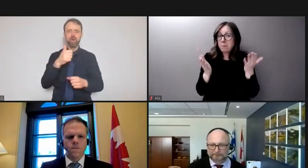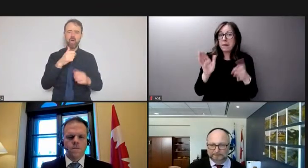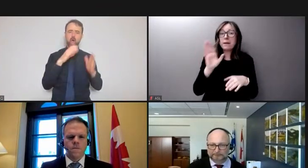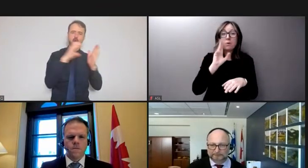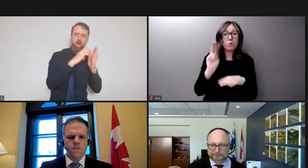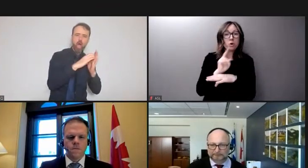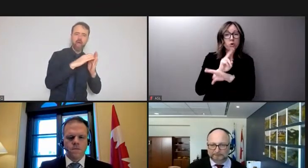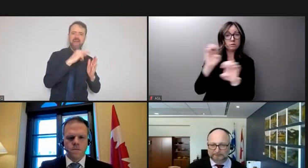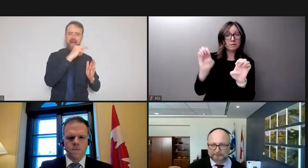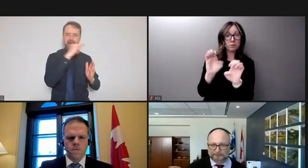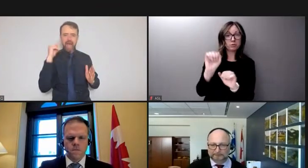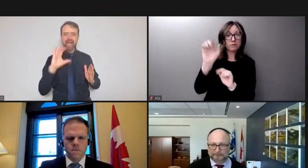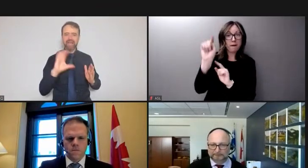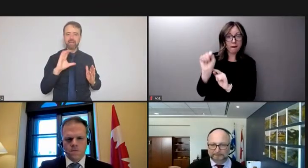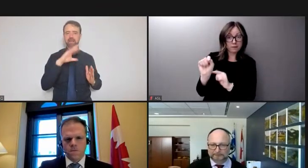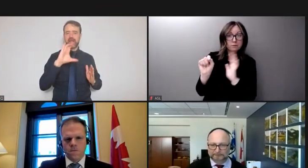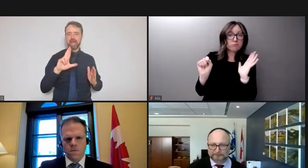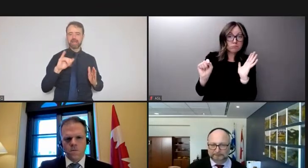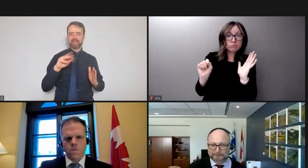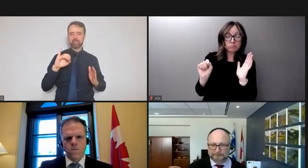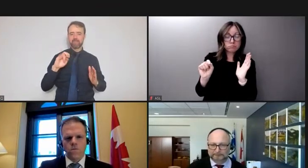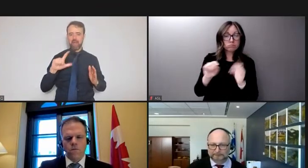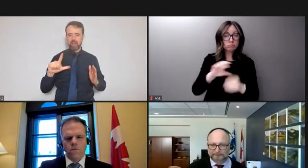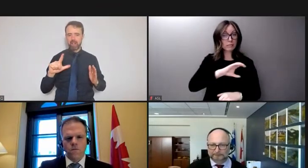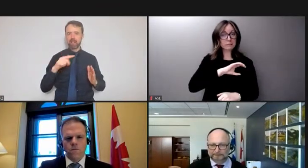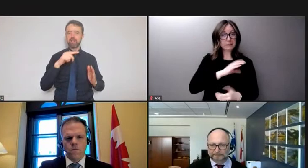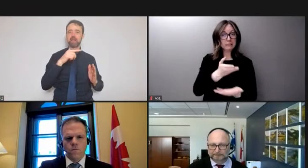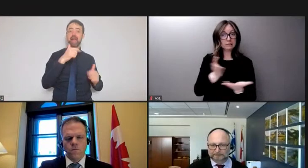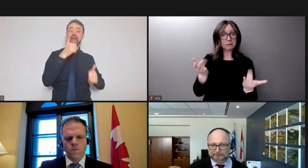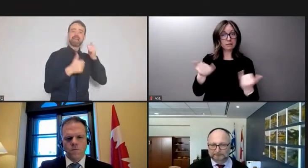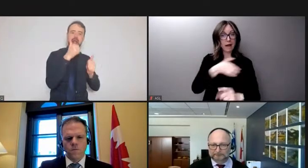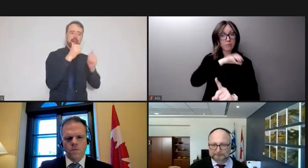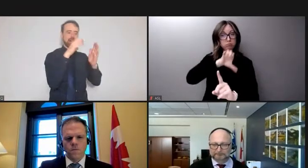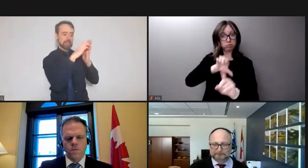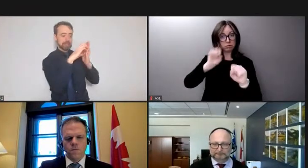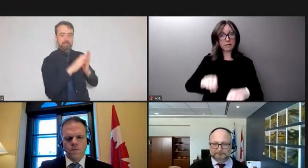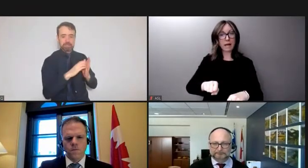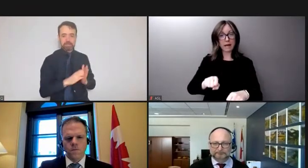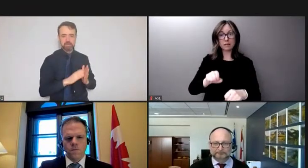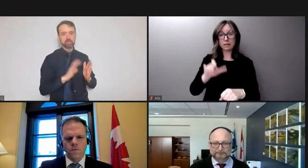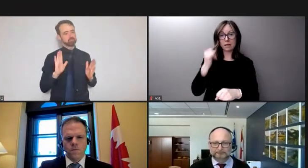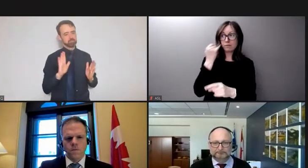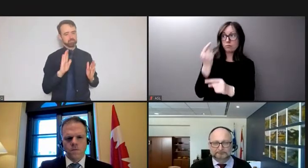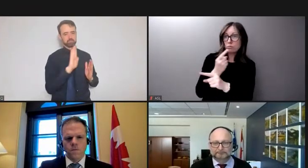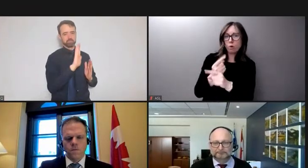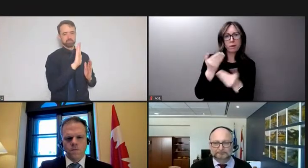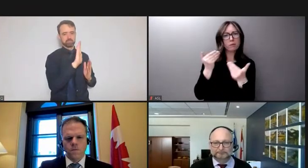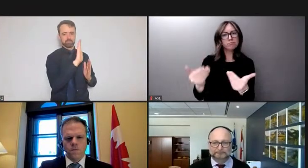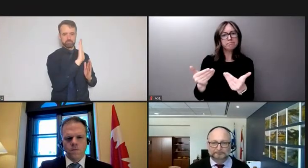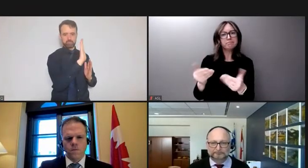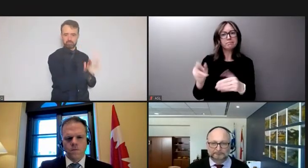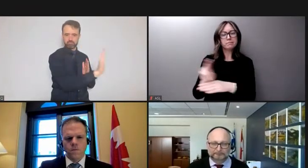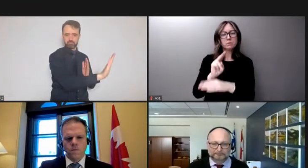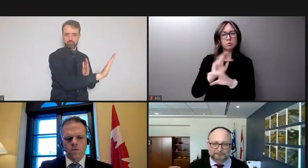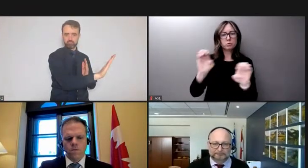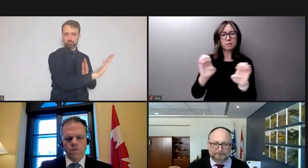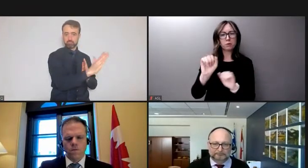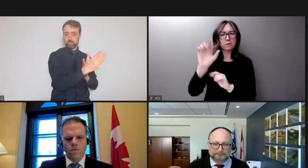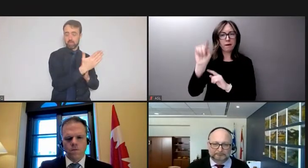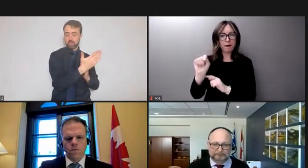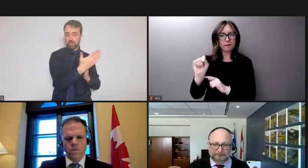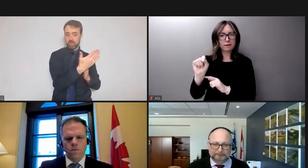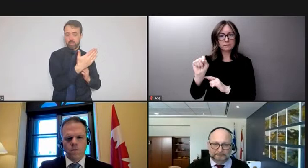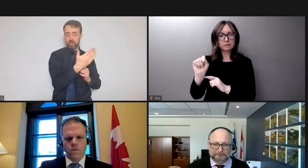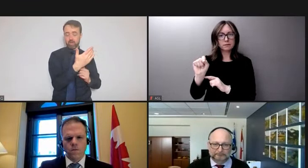Emergencies Act, as, you know, officers are now empowered to do where appropriate and where necessary, those are decisions which will be taken